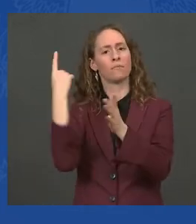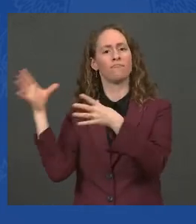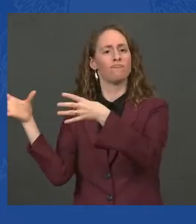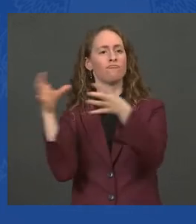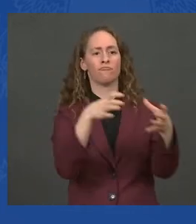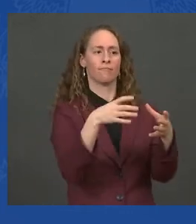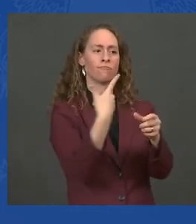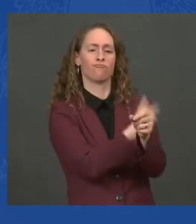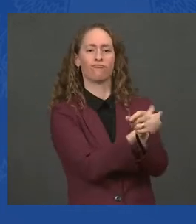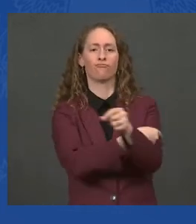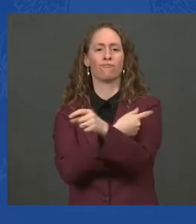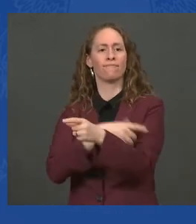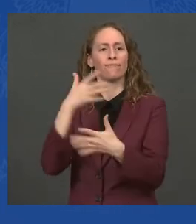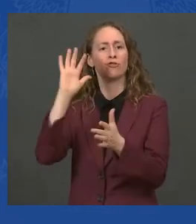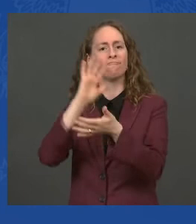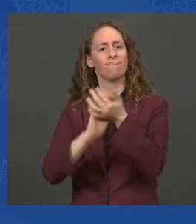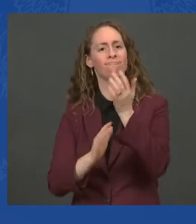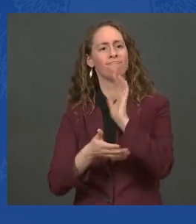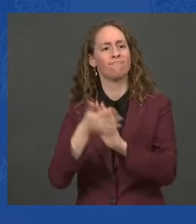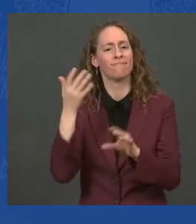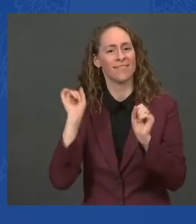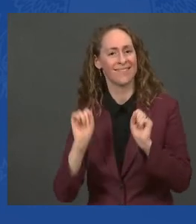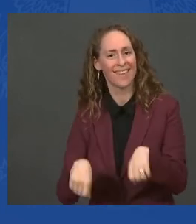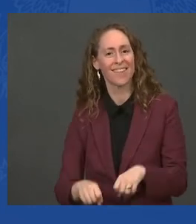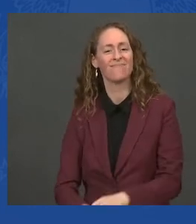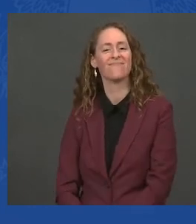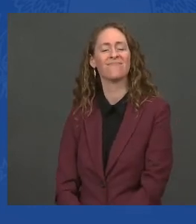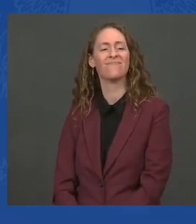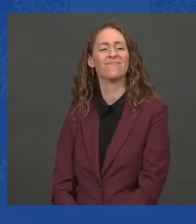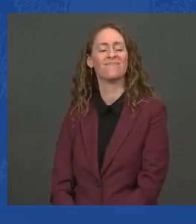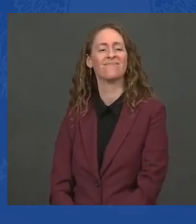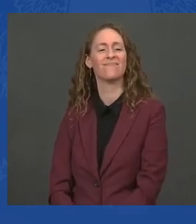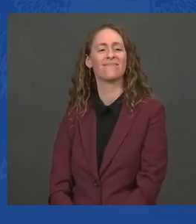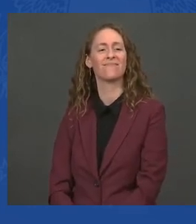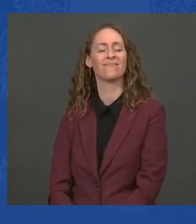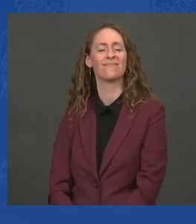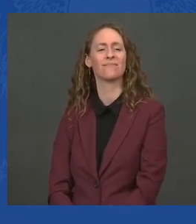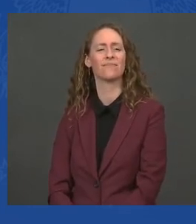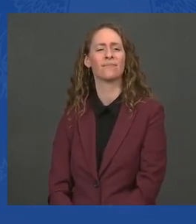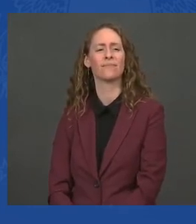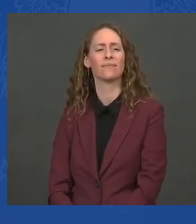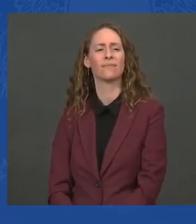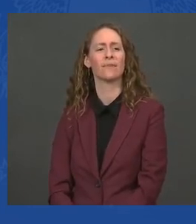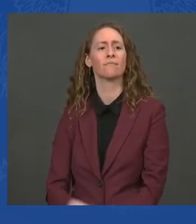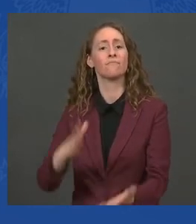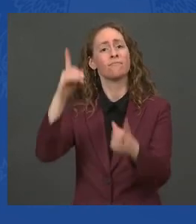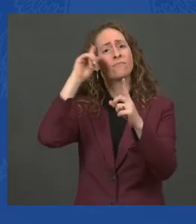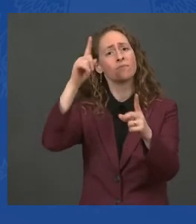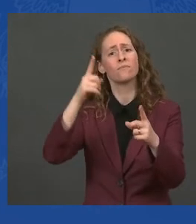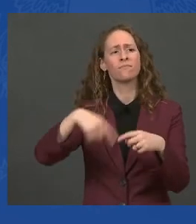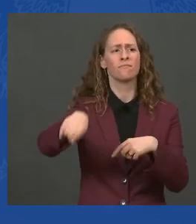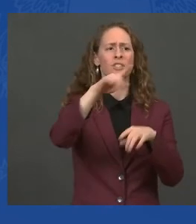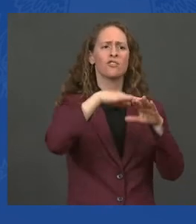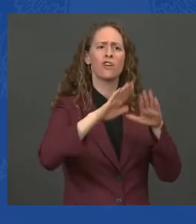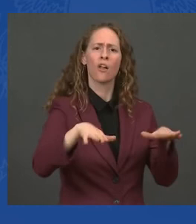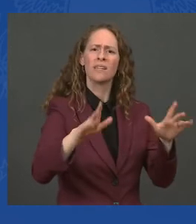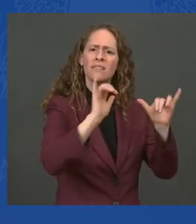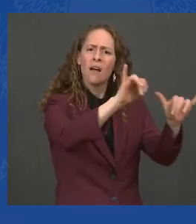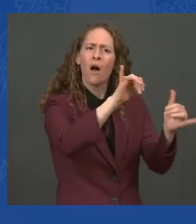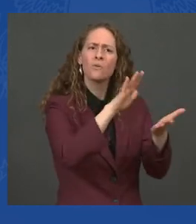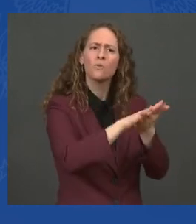quarantining them at home when someone in the class comes down with COVID, if they do. Thirdly,